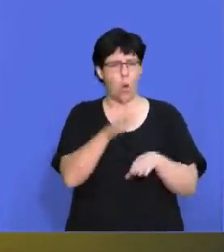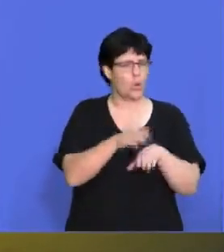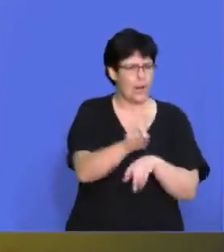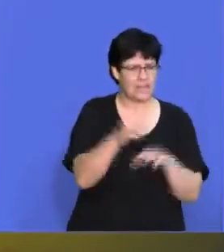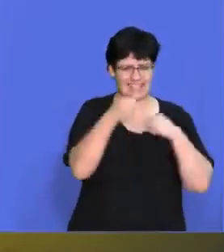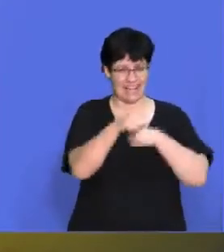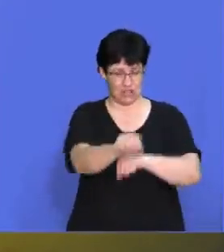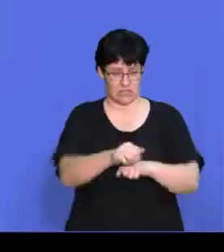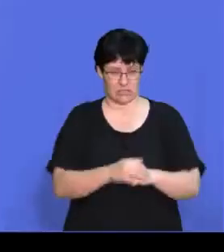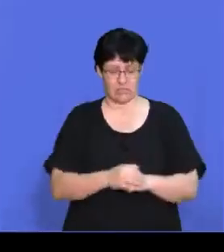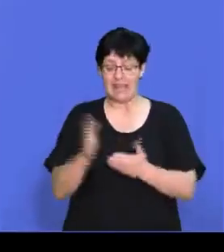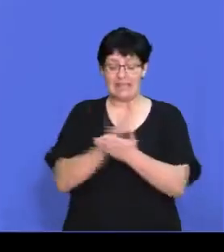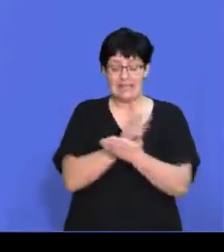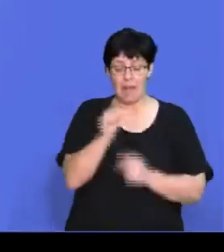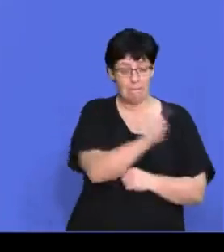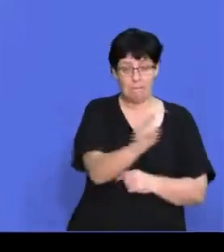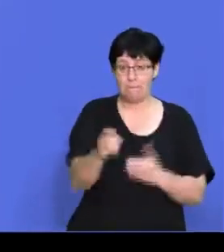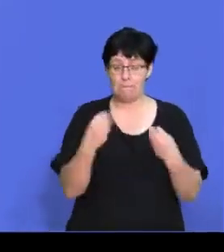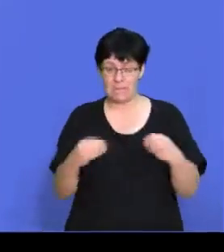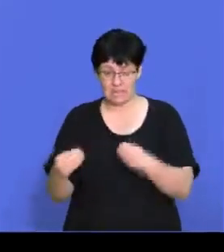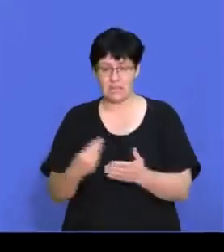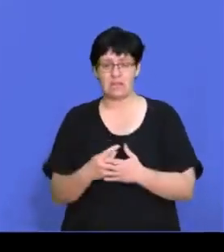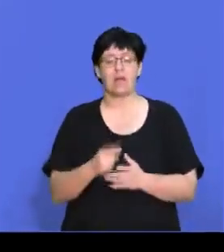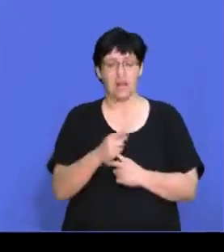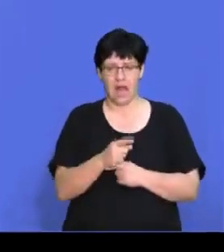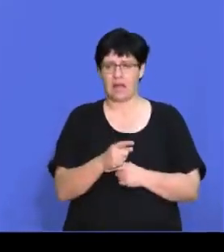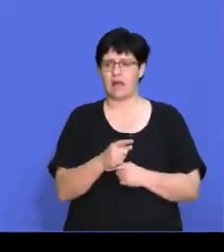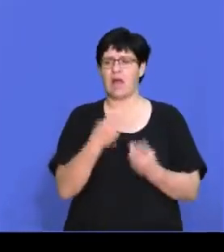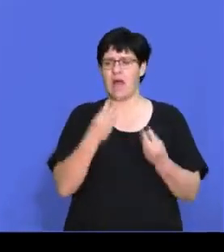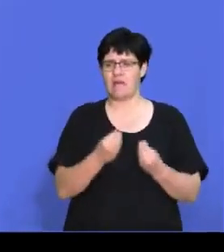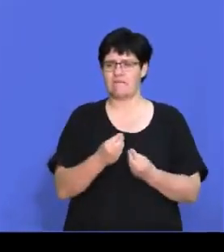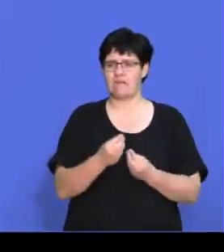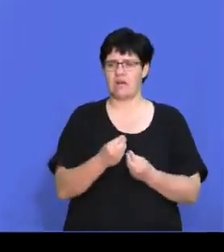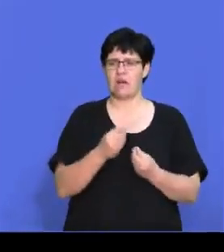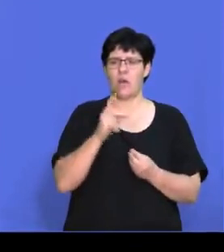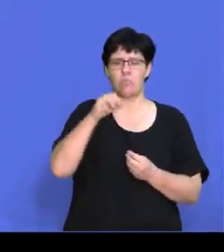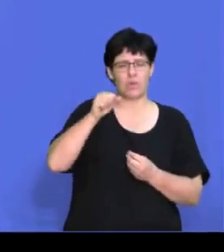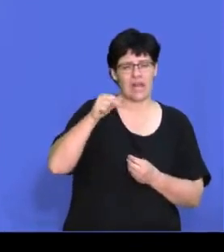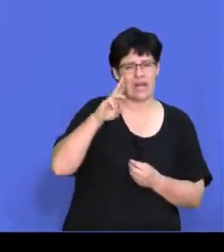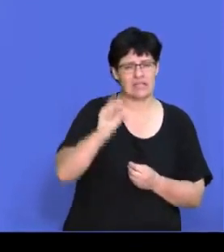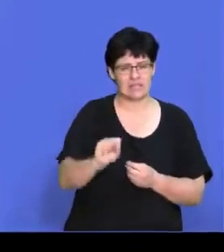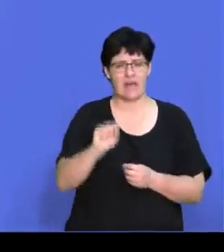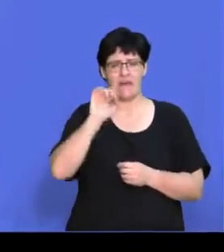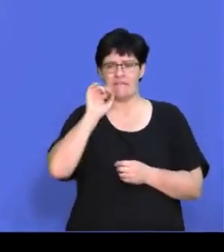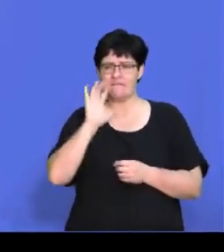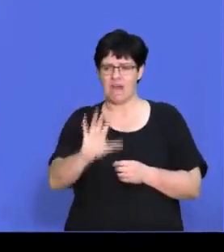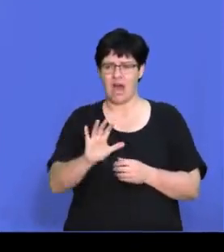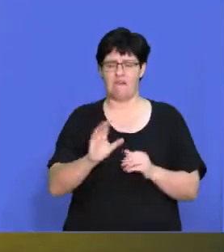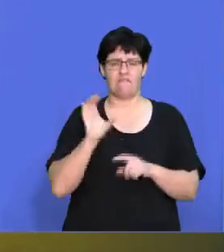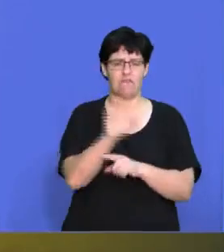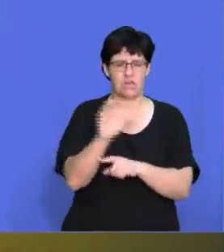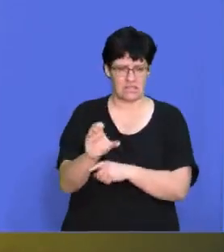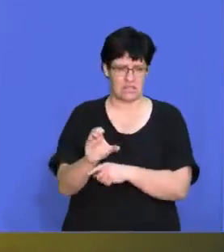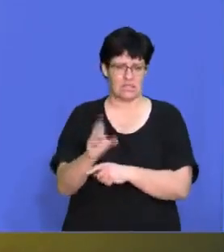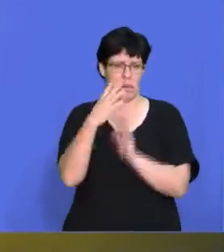on strategies here. Some businesses maintain that Porter's Fire Forces model, right, so now we're looking at different